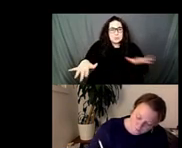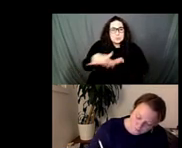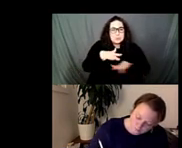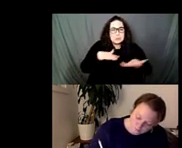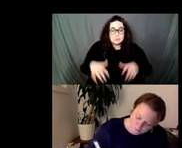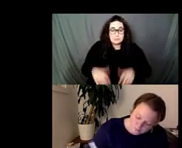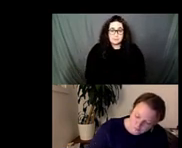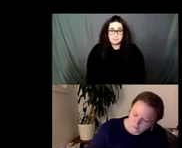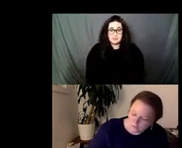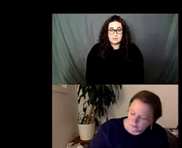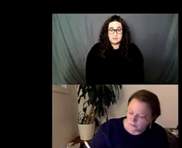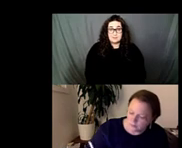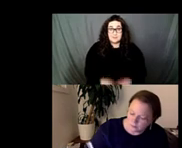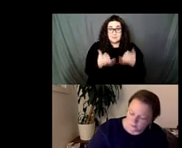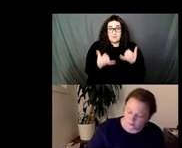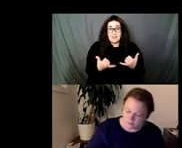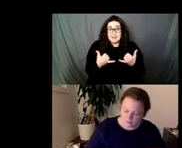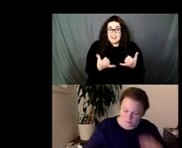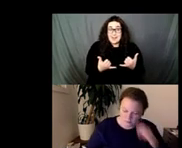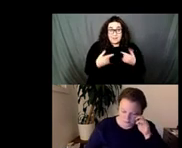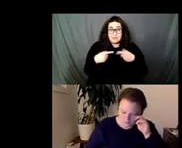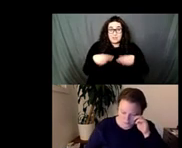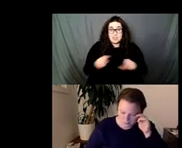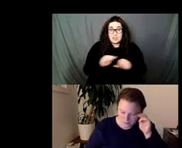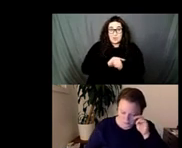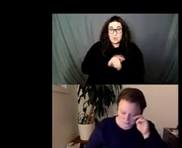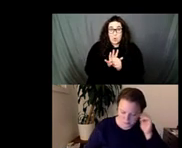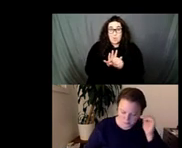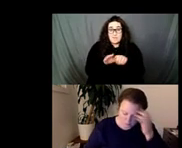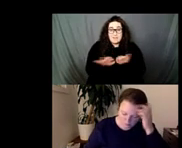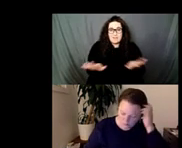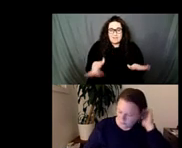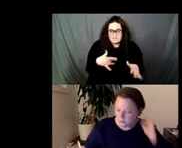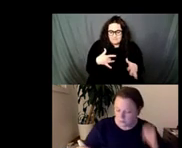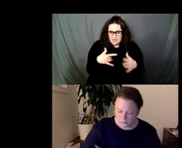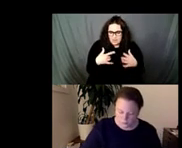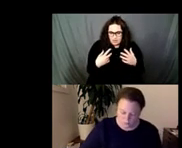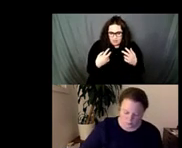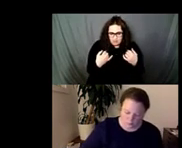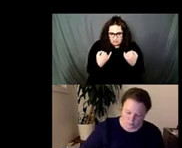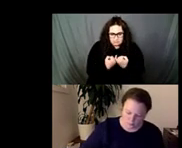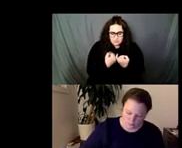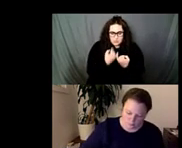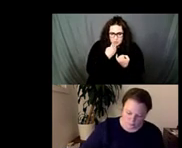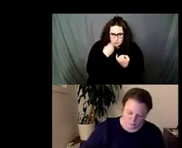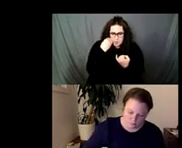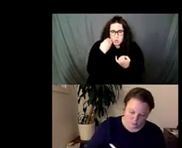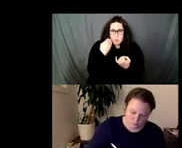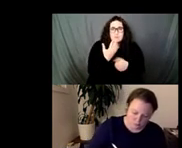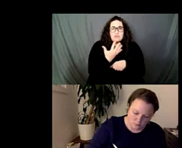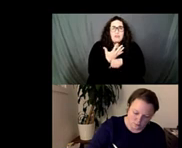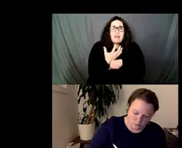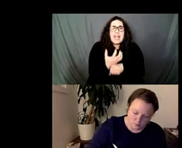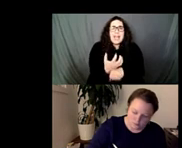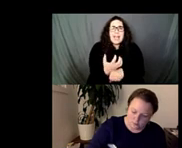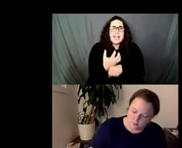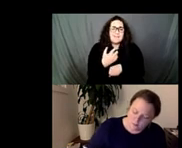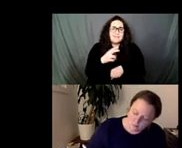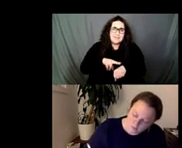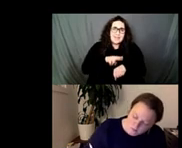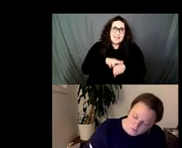so much particularly during COVID when we feel so closed in not only literally but